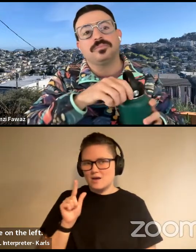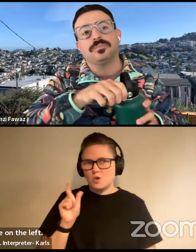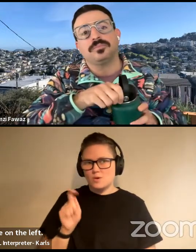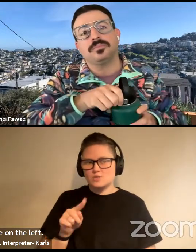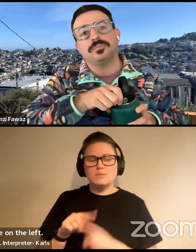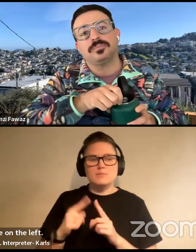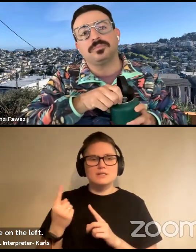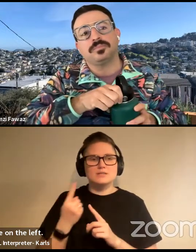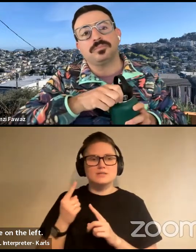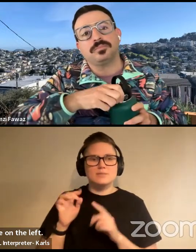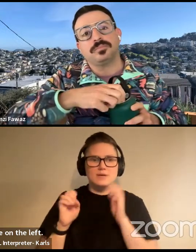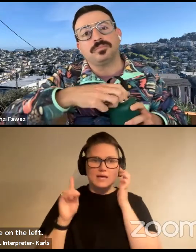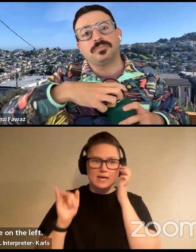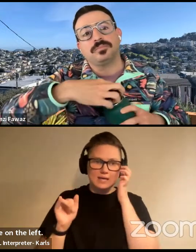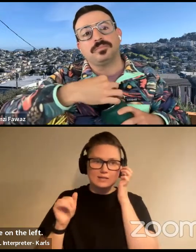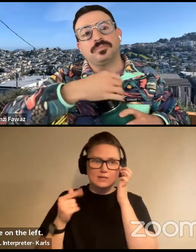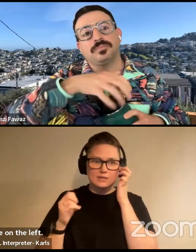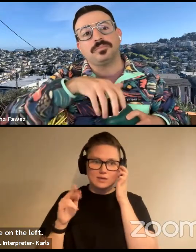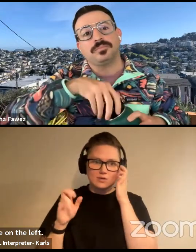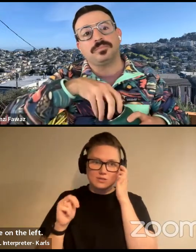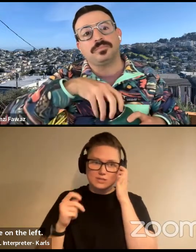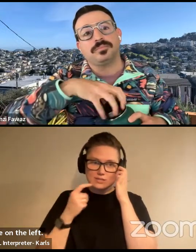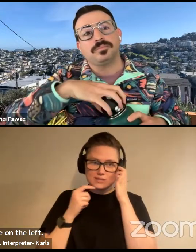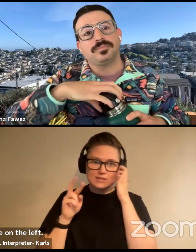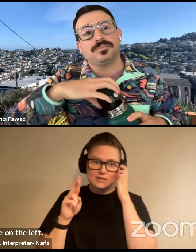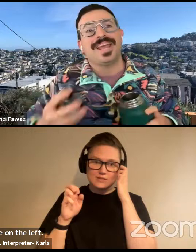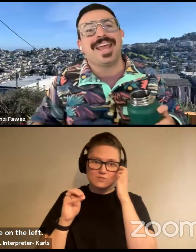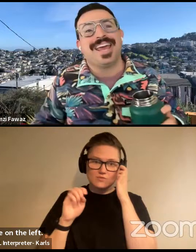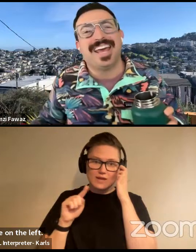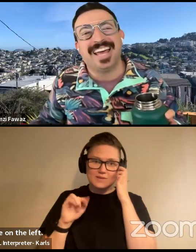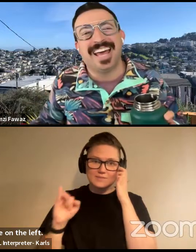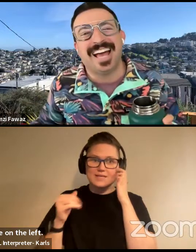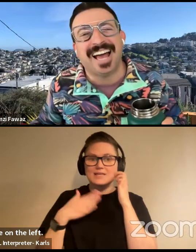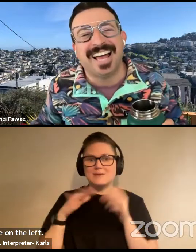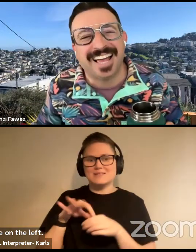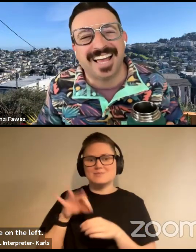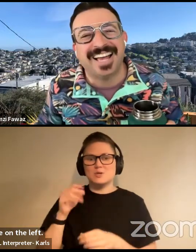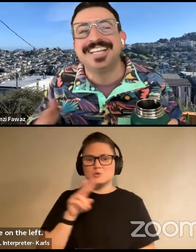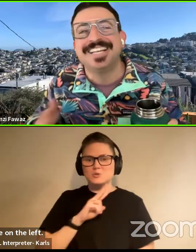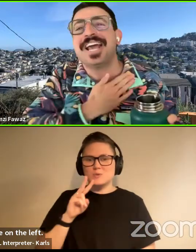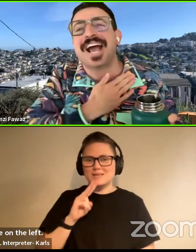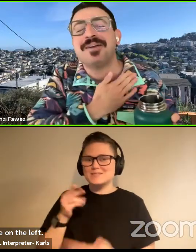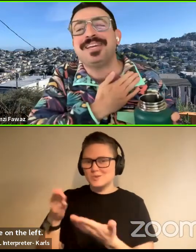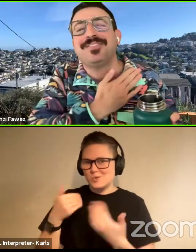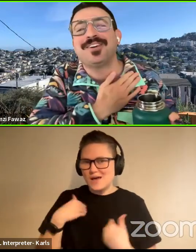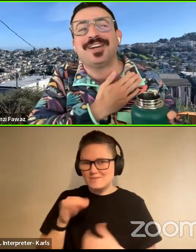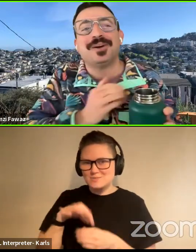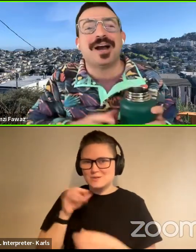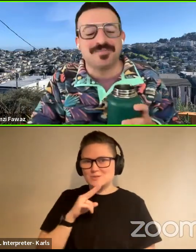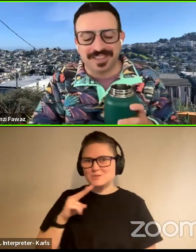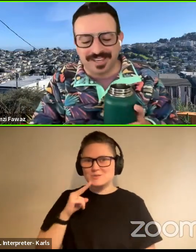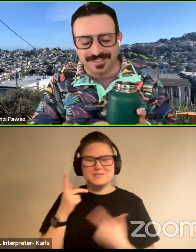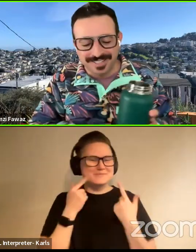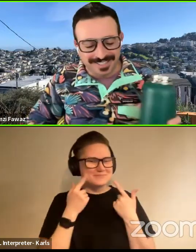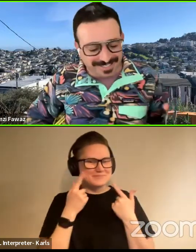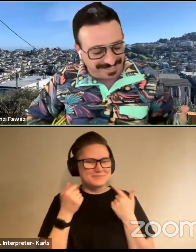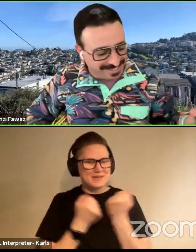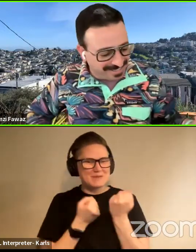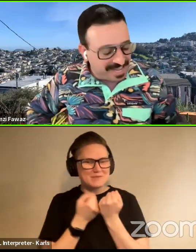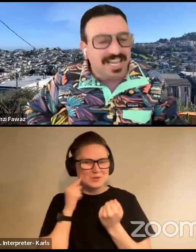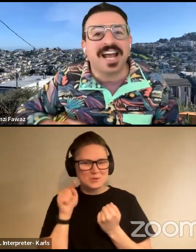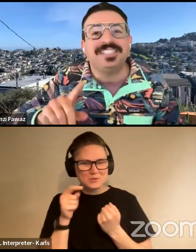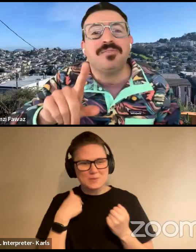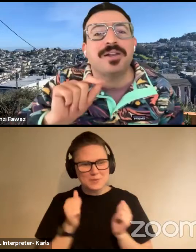someone, uh, Edney Garrison says, Ramsey is my spiritual twin. So you have a spiritual twin. No, I'm here for you. I'm with you.